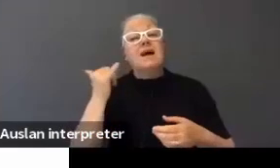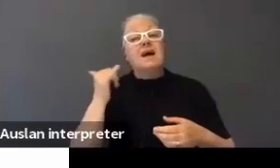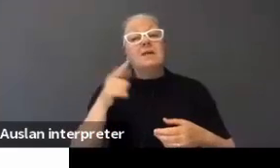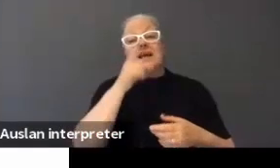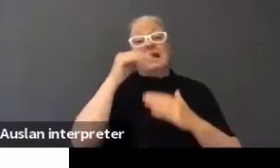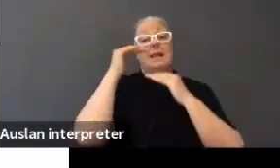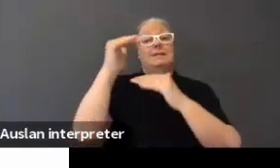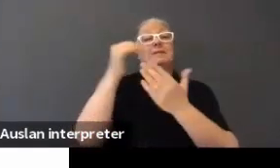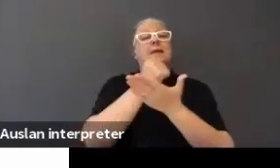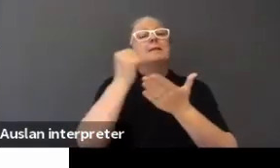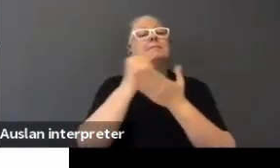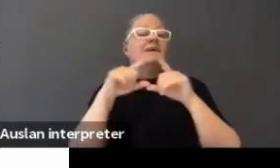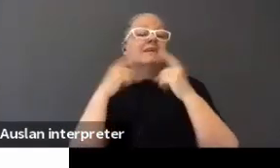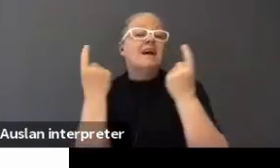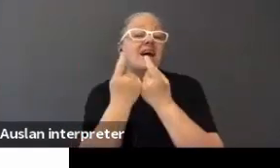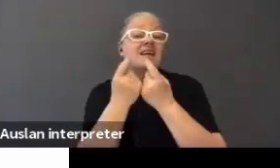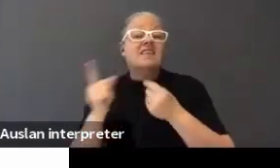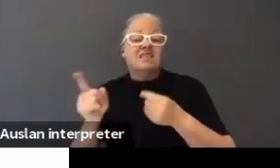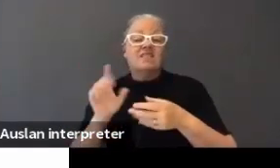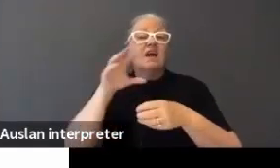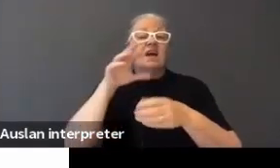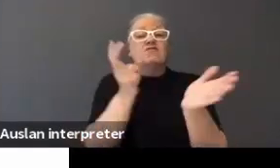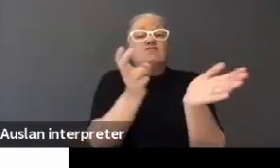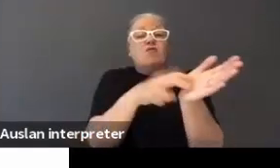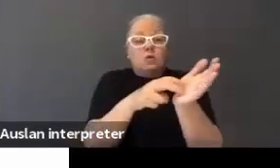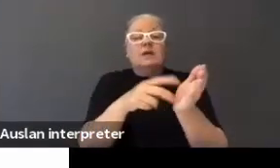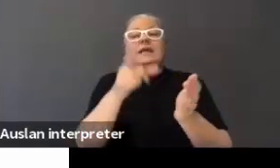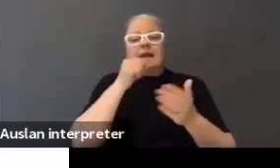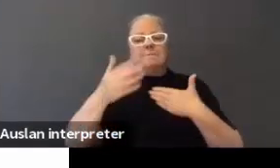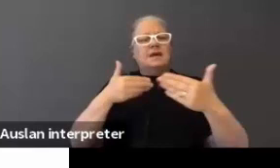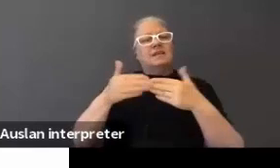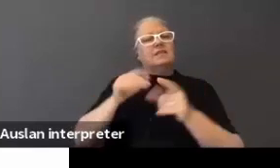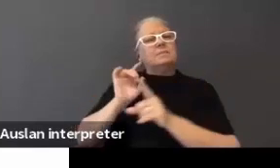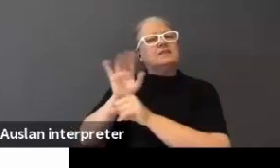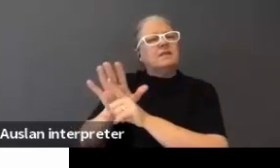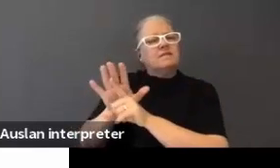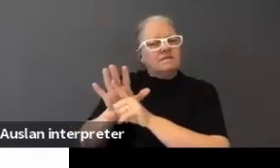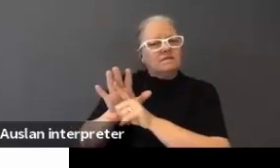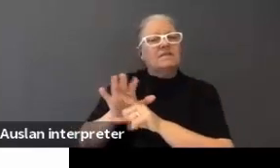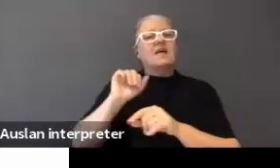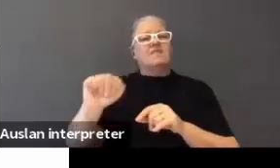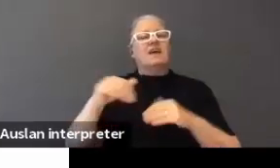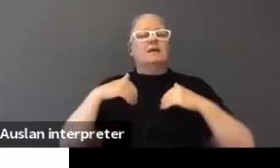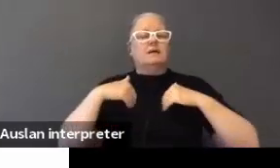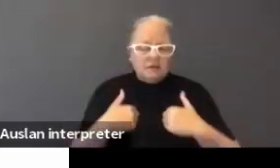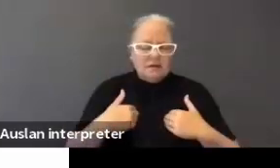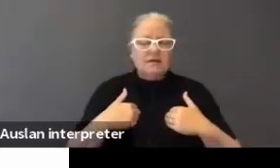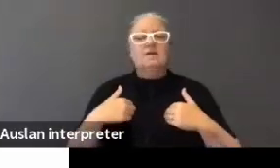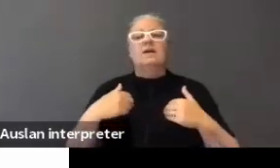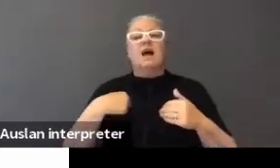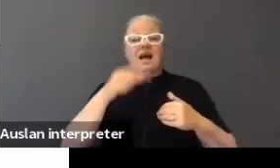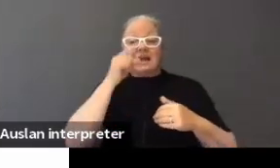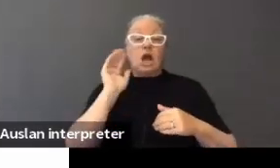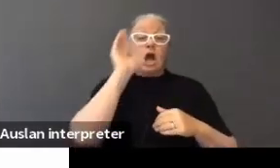classes that they enrolled in so they can manage the load and their own fatigue levels. I can go home absolutely